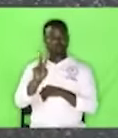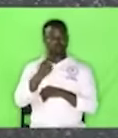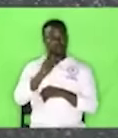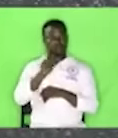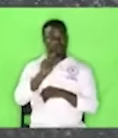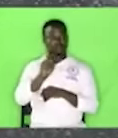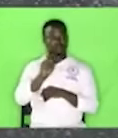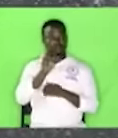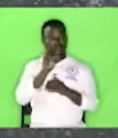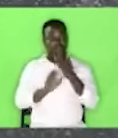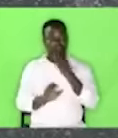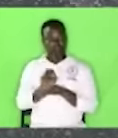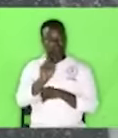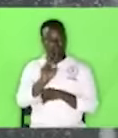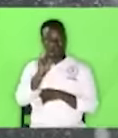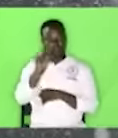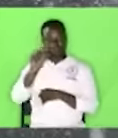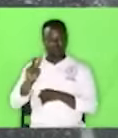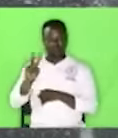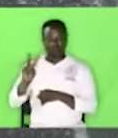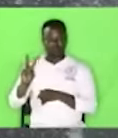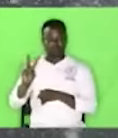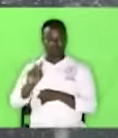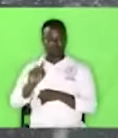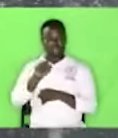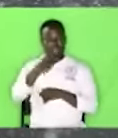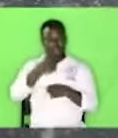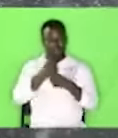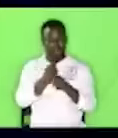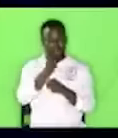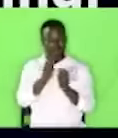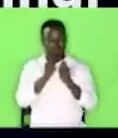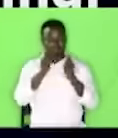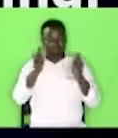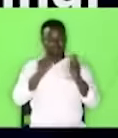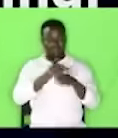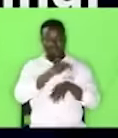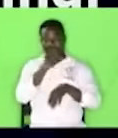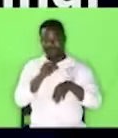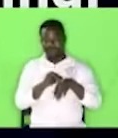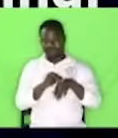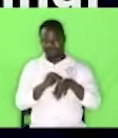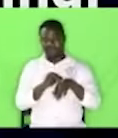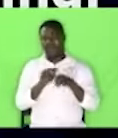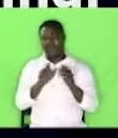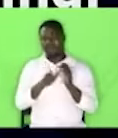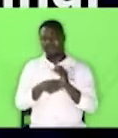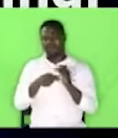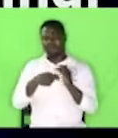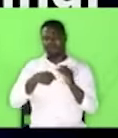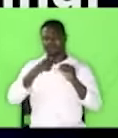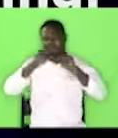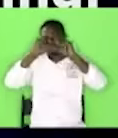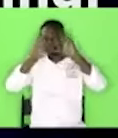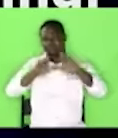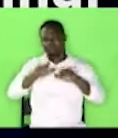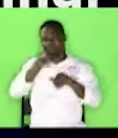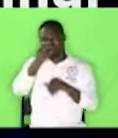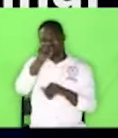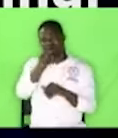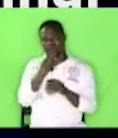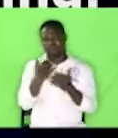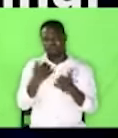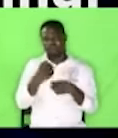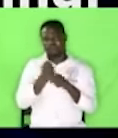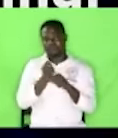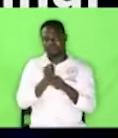2. I will make you into a great nation, and I will bless you. I will